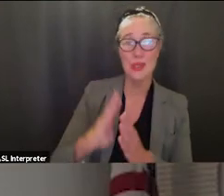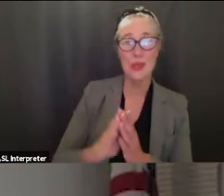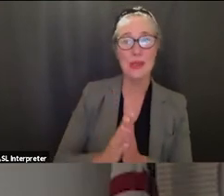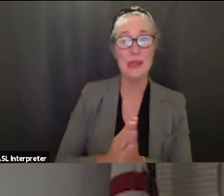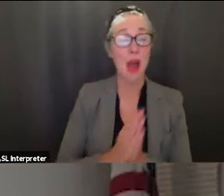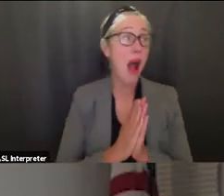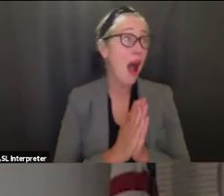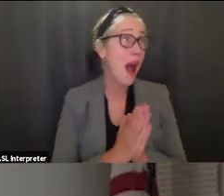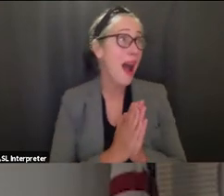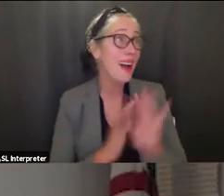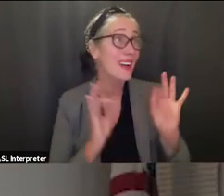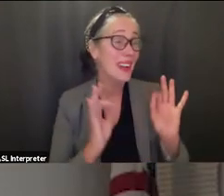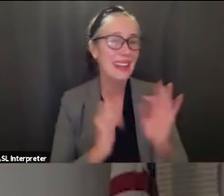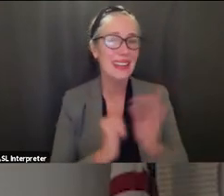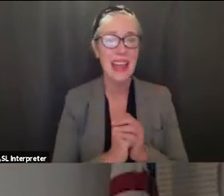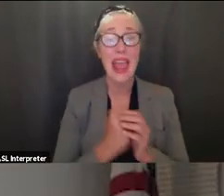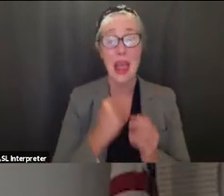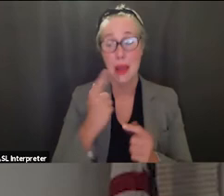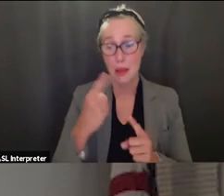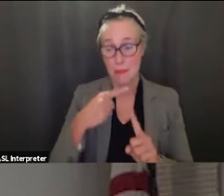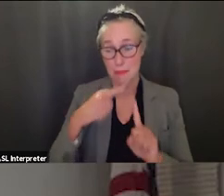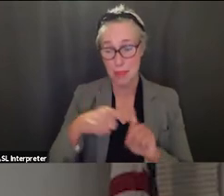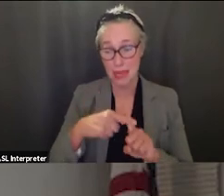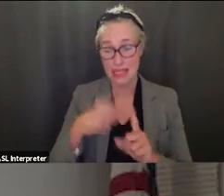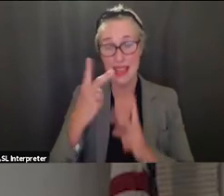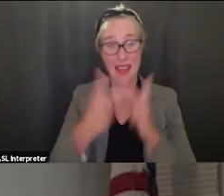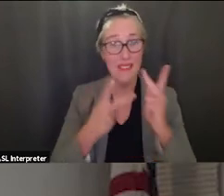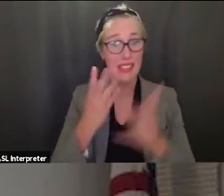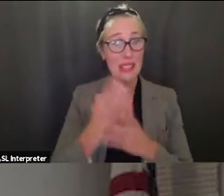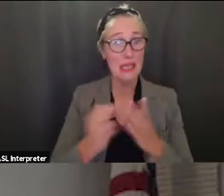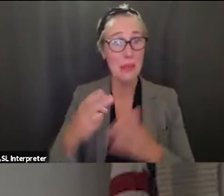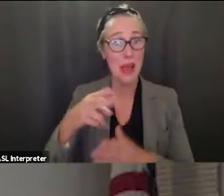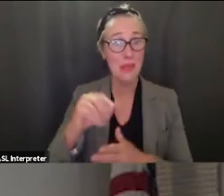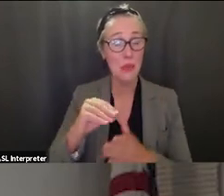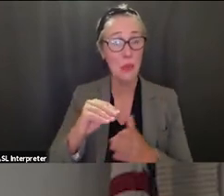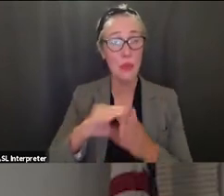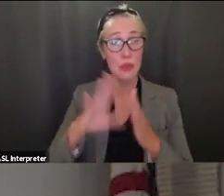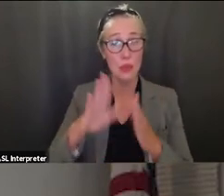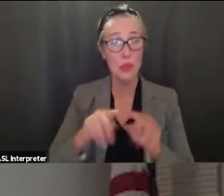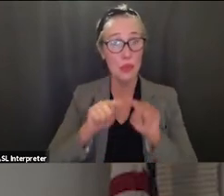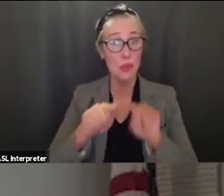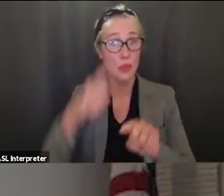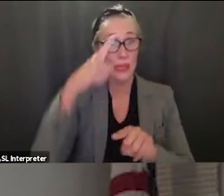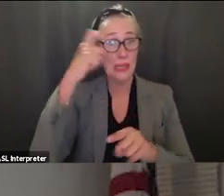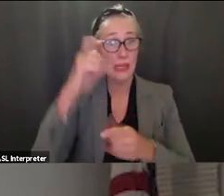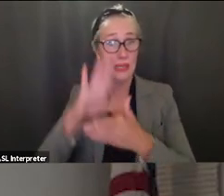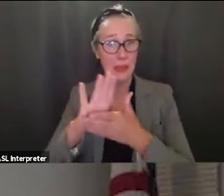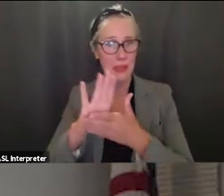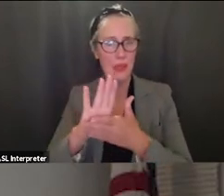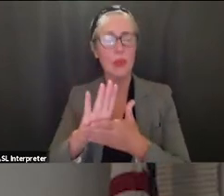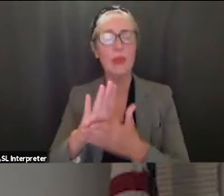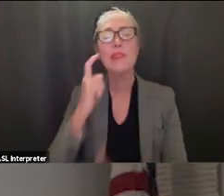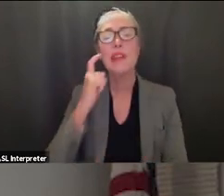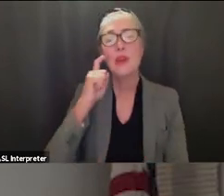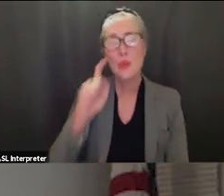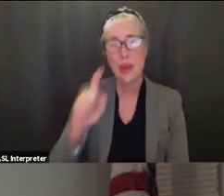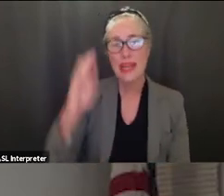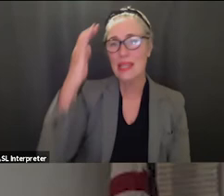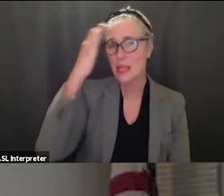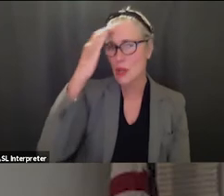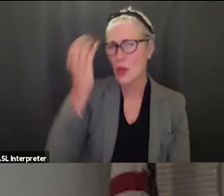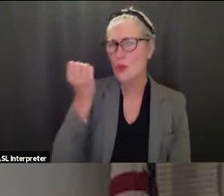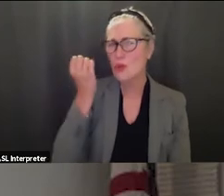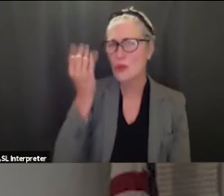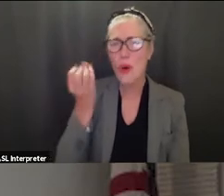mention that as i visited uh some of the high school students myself uh for summer school i want to recognize and acknowledge so many